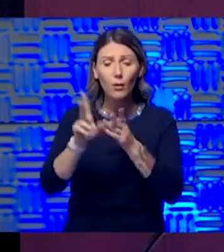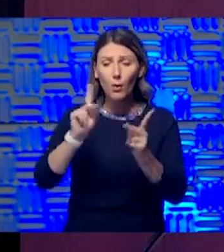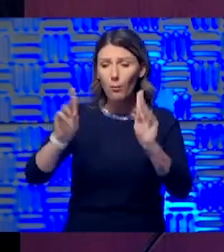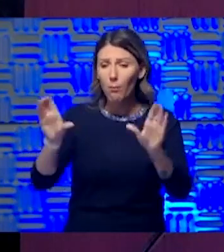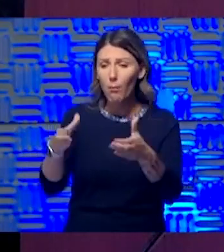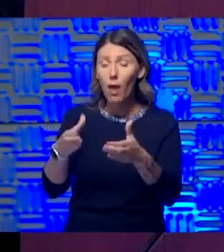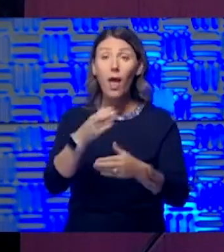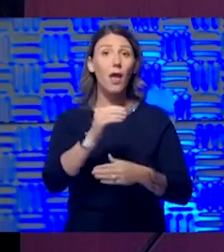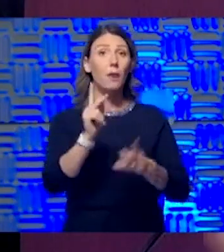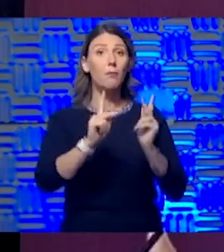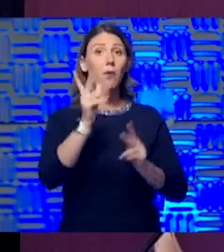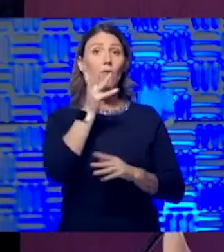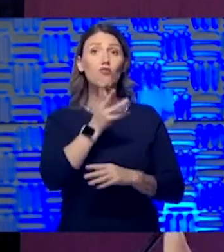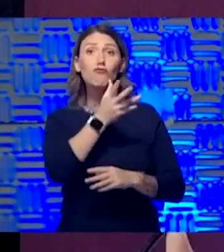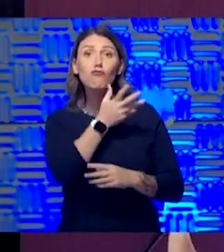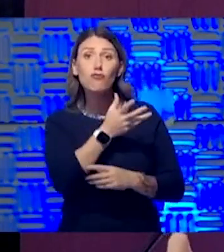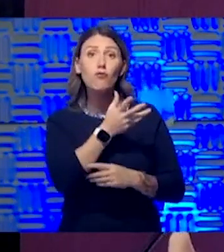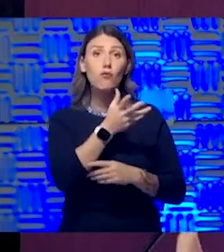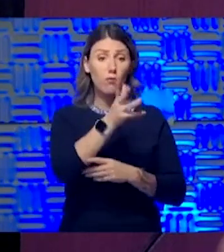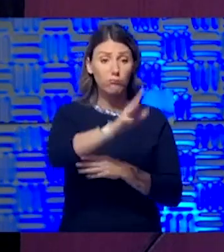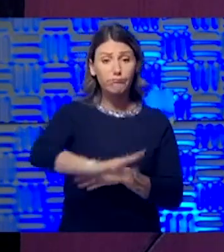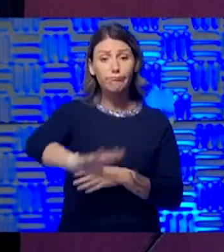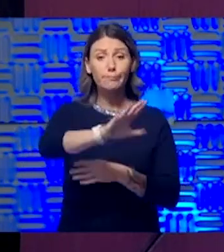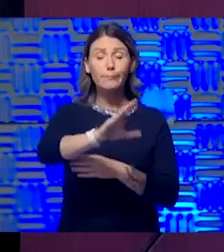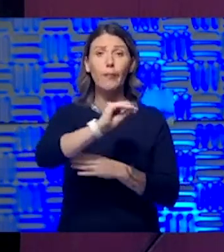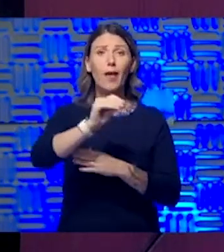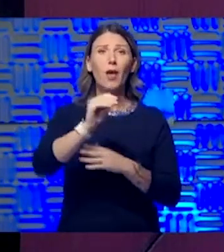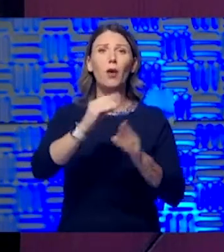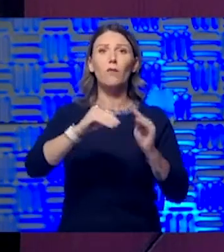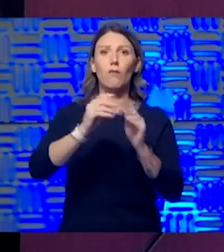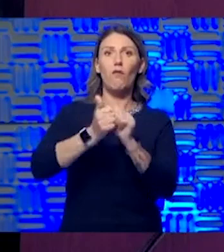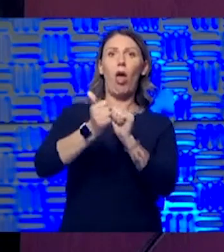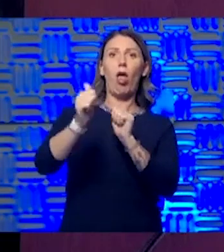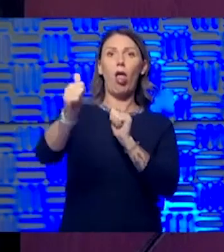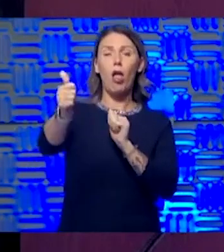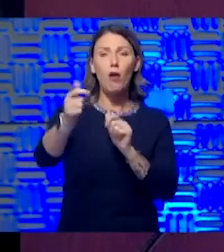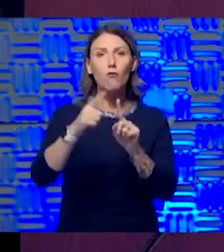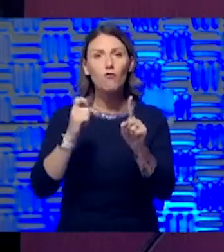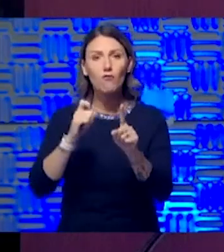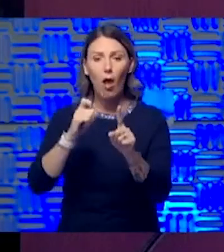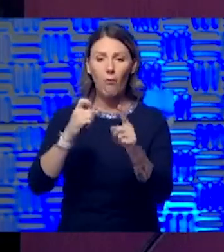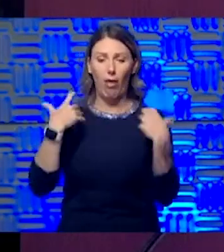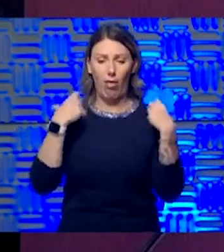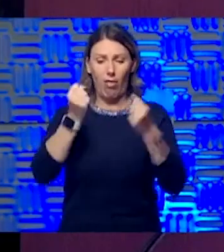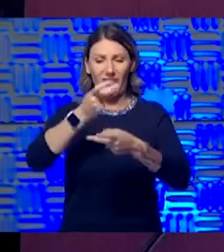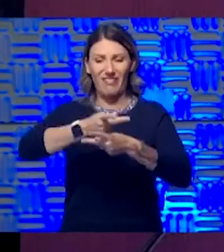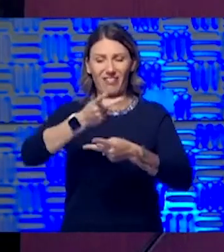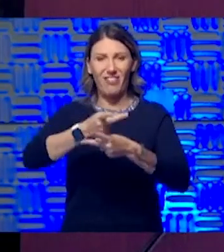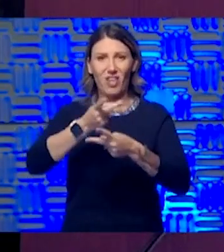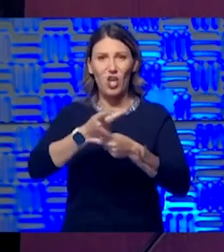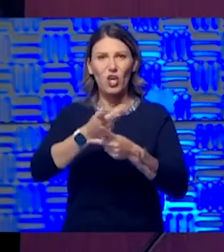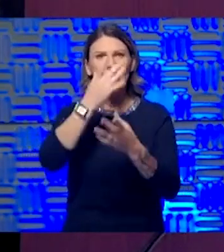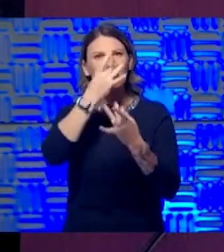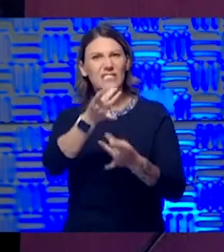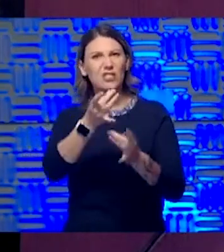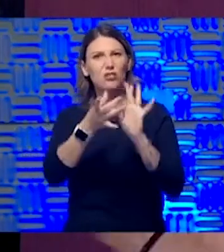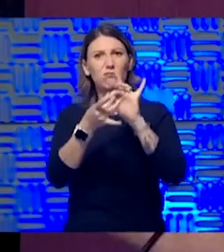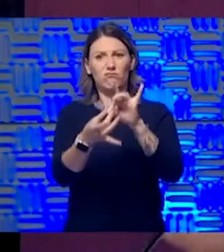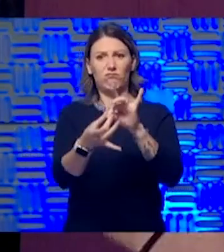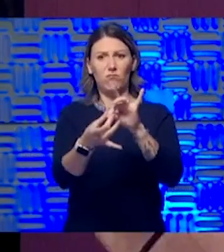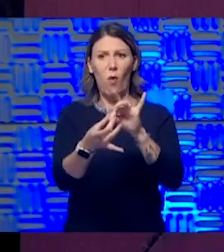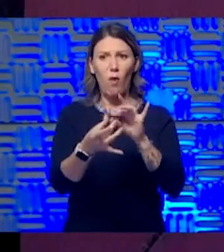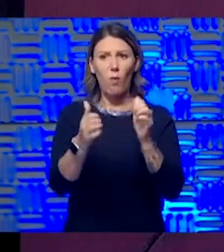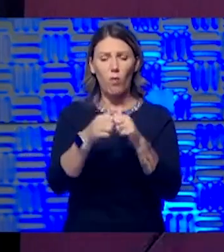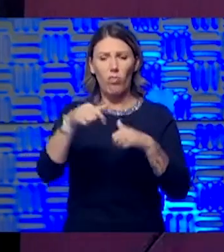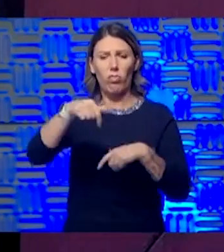rural situations, distance from health care on a regular basis. All of those things have a really interesting part to play. And, of